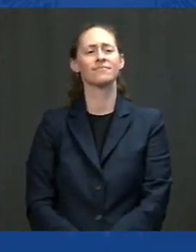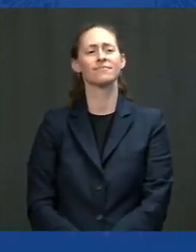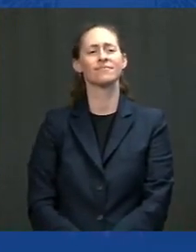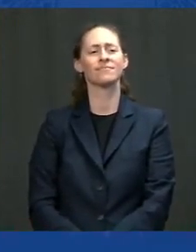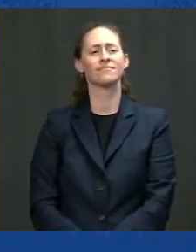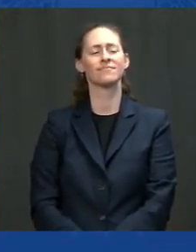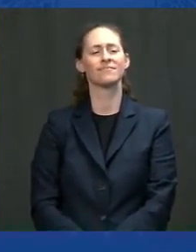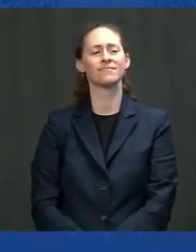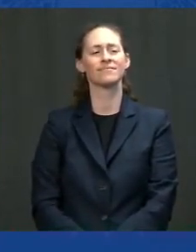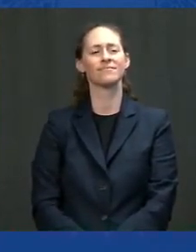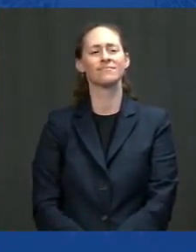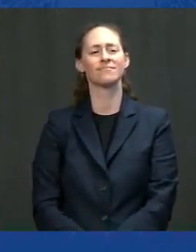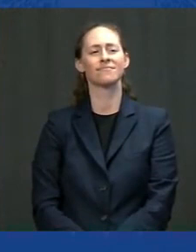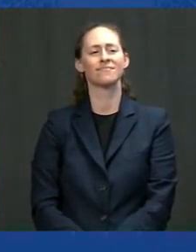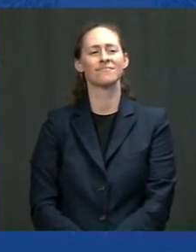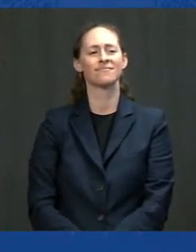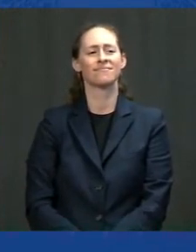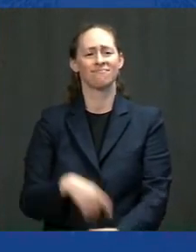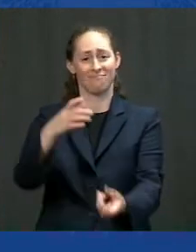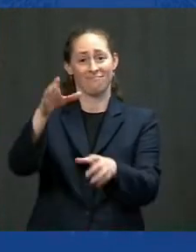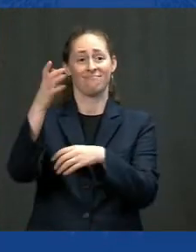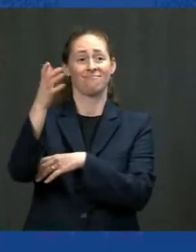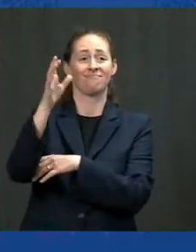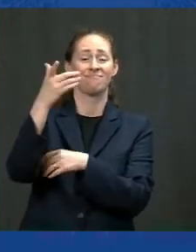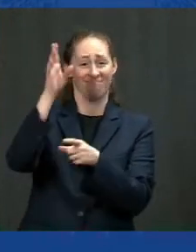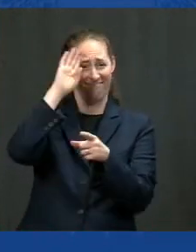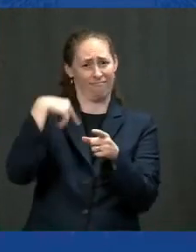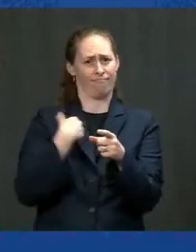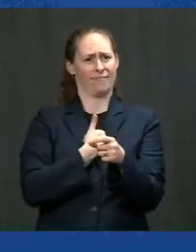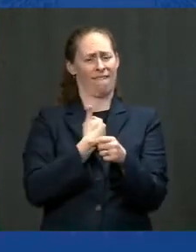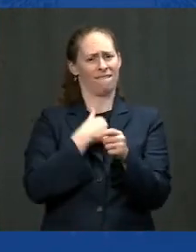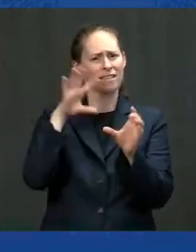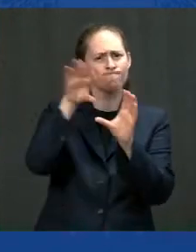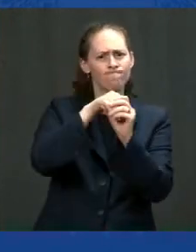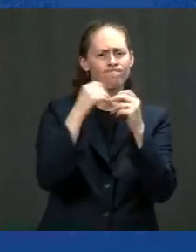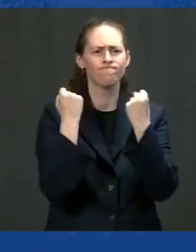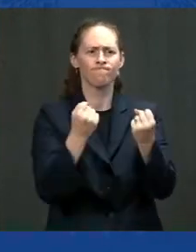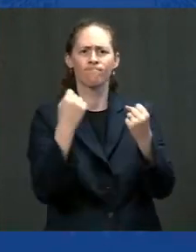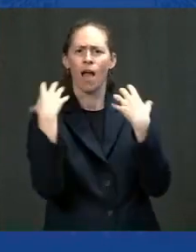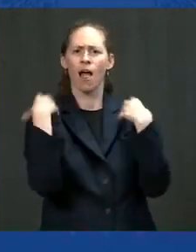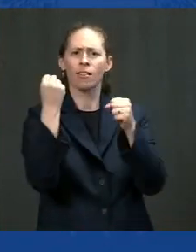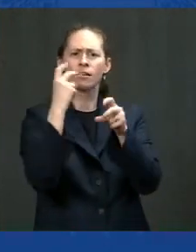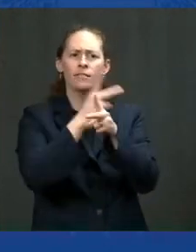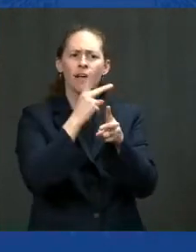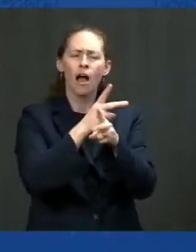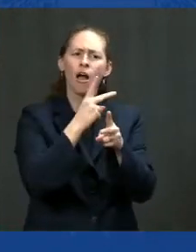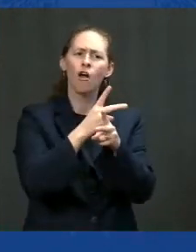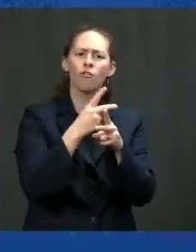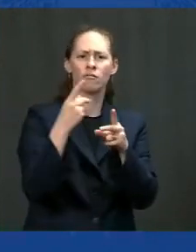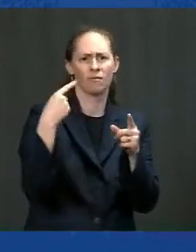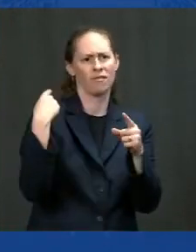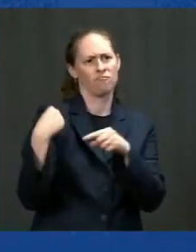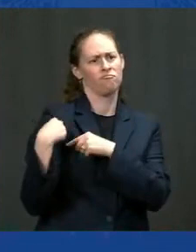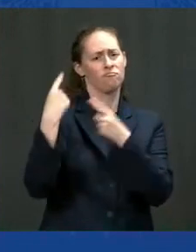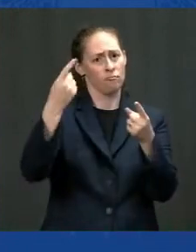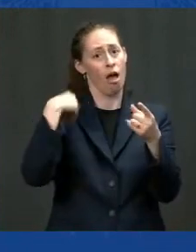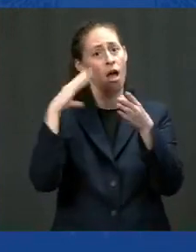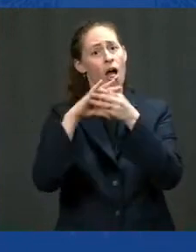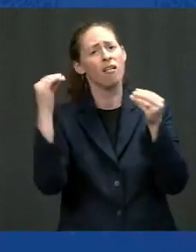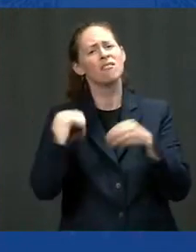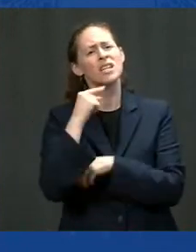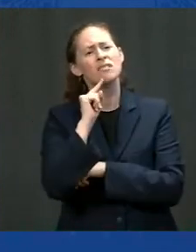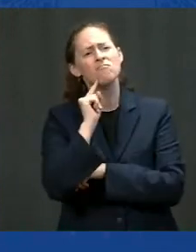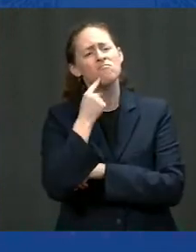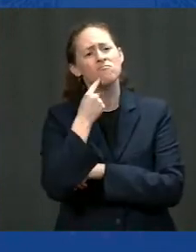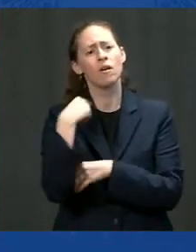health care myself my family i've often said this and i mean it from the bottom of my heart thank your daughter for